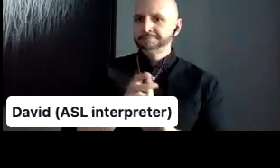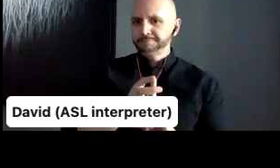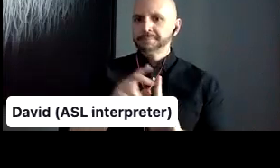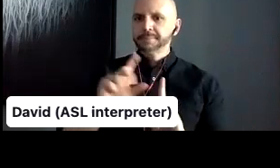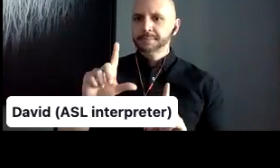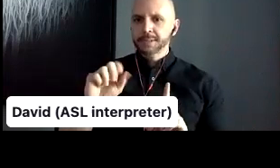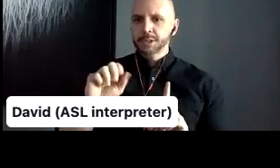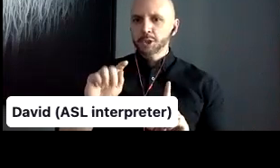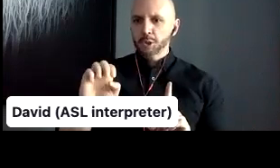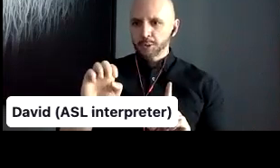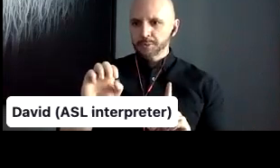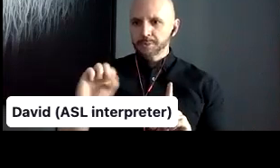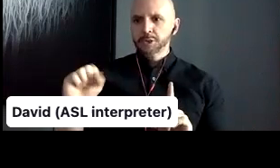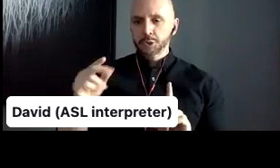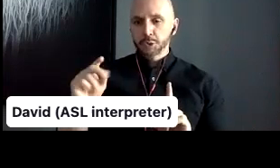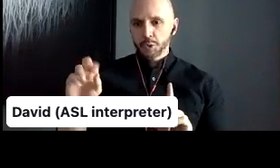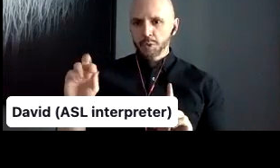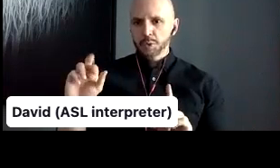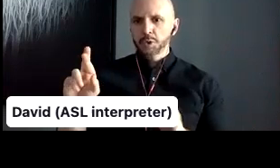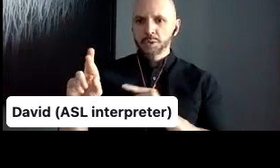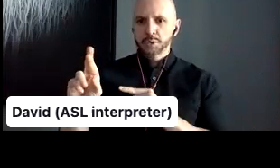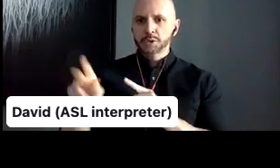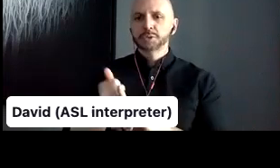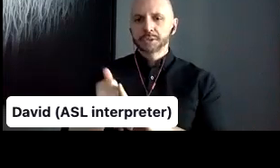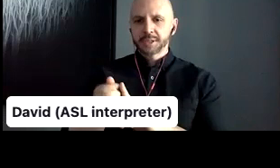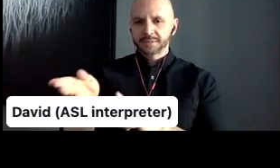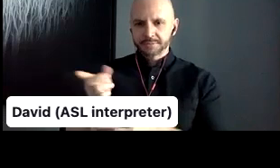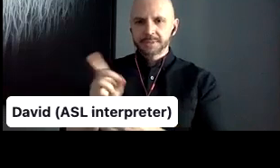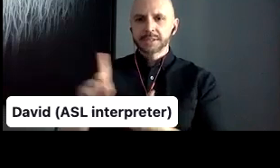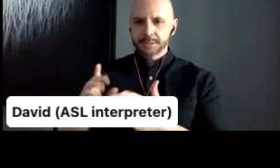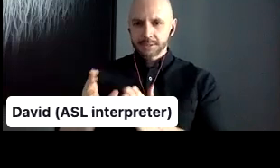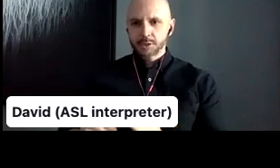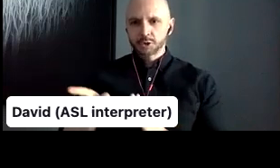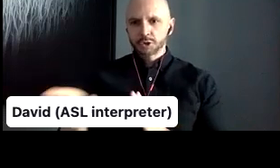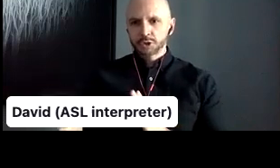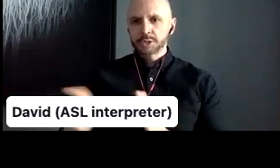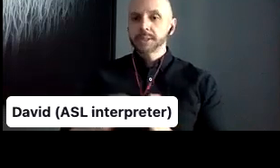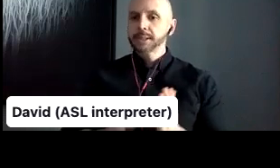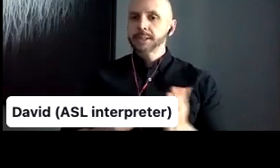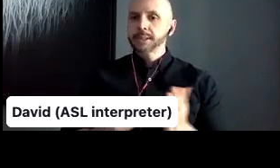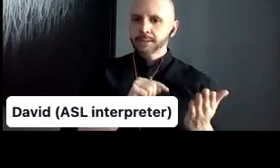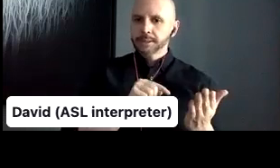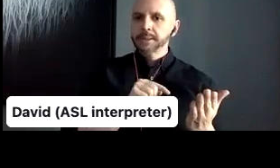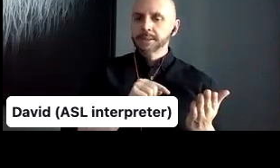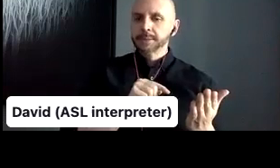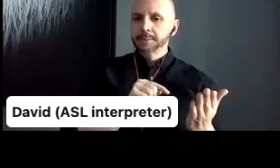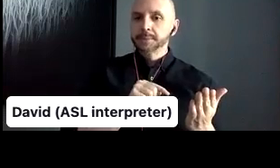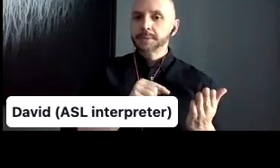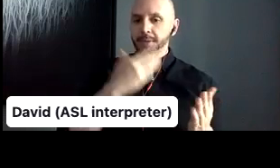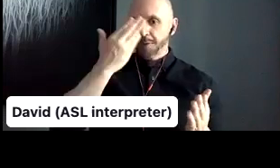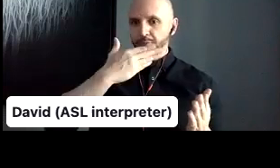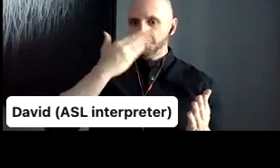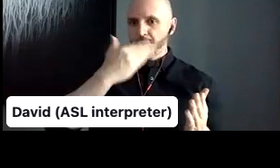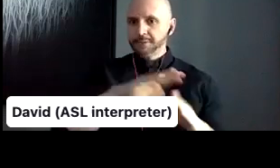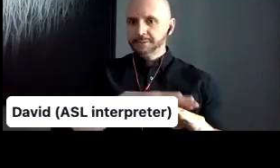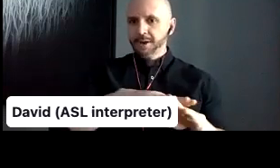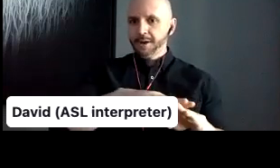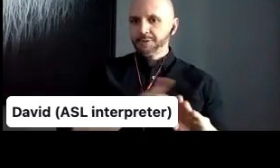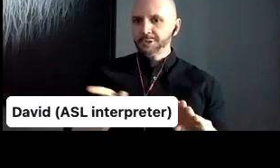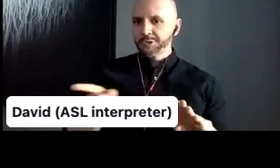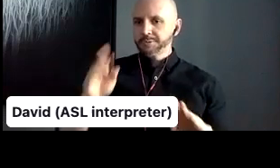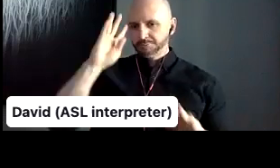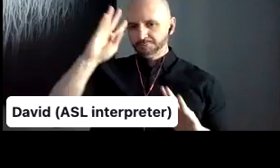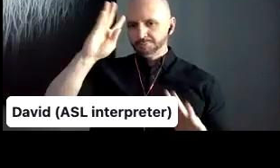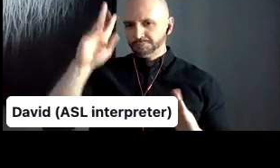of the designers of the book. She, she wrote a contribution for it as well. And she designed the, uh, cover to, uh, explain a little